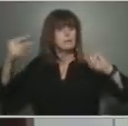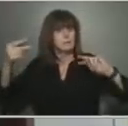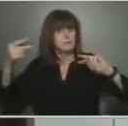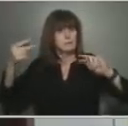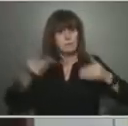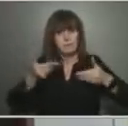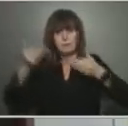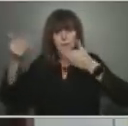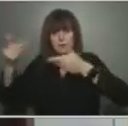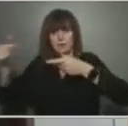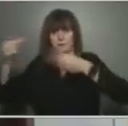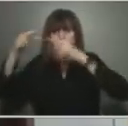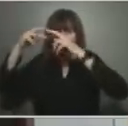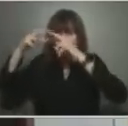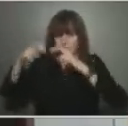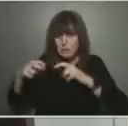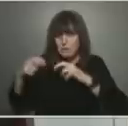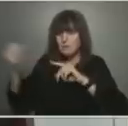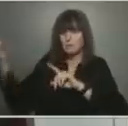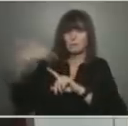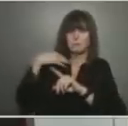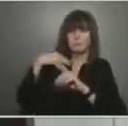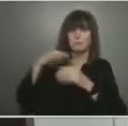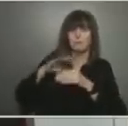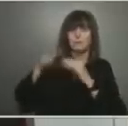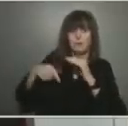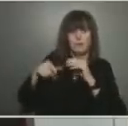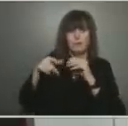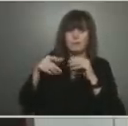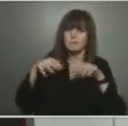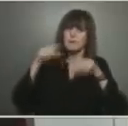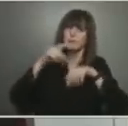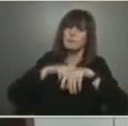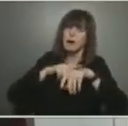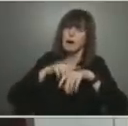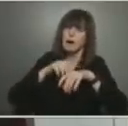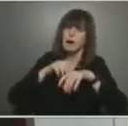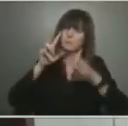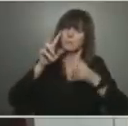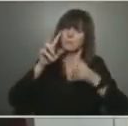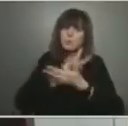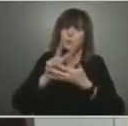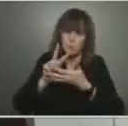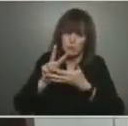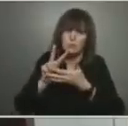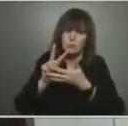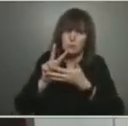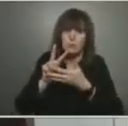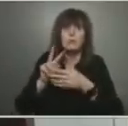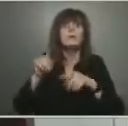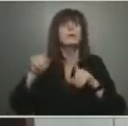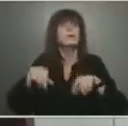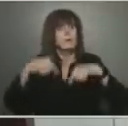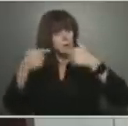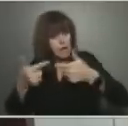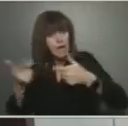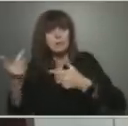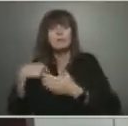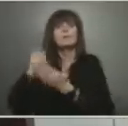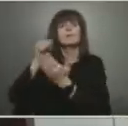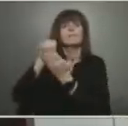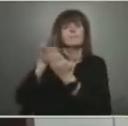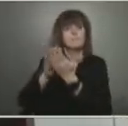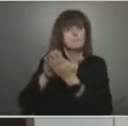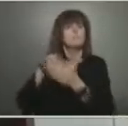whether it was Delta and or Omicron. We absolutely agree that a significant proportion of the deaths in